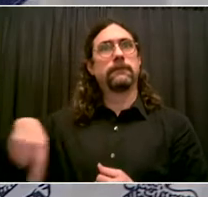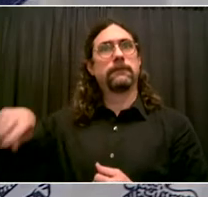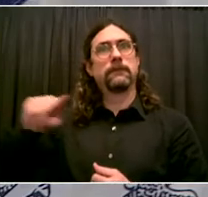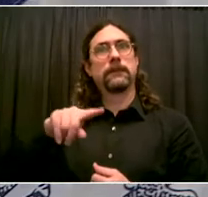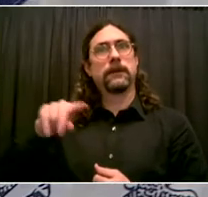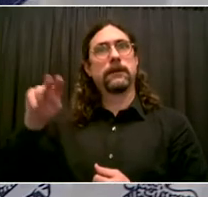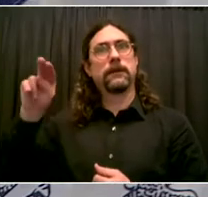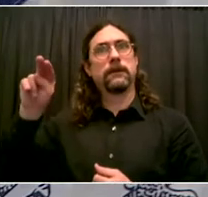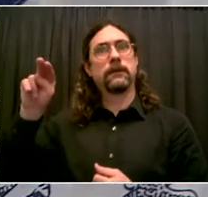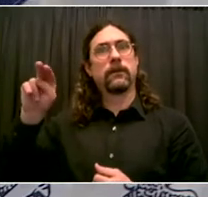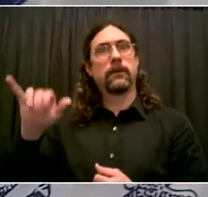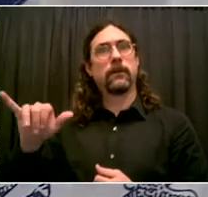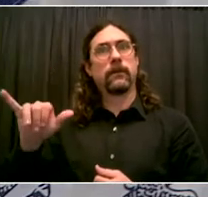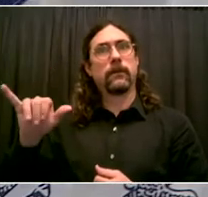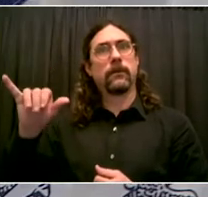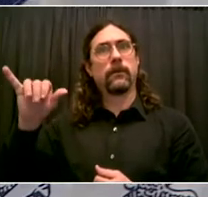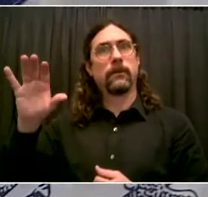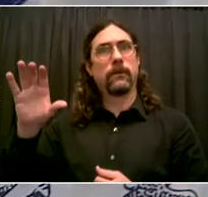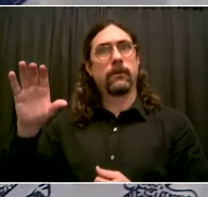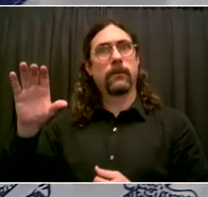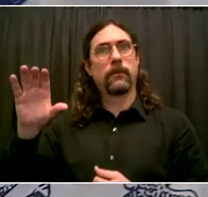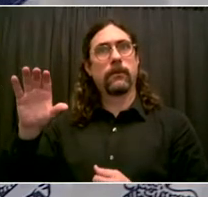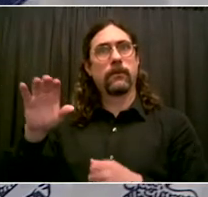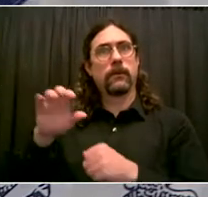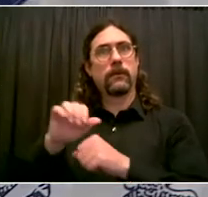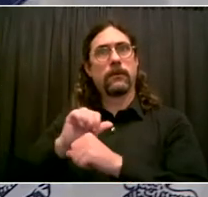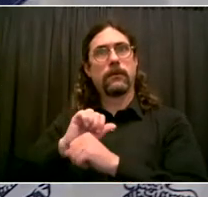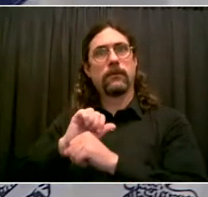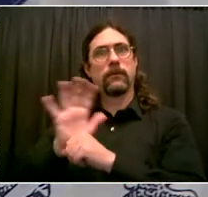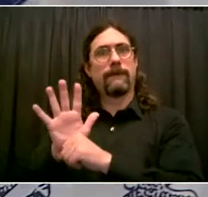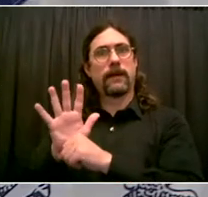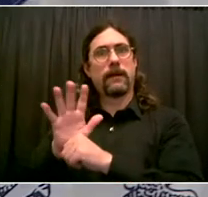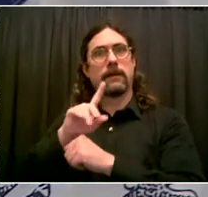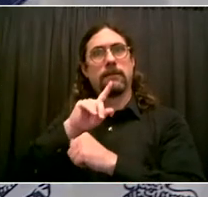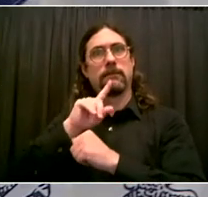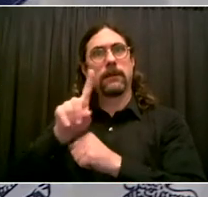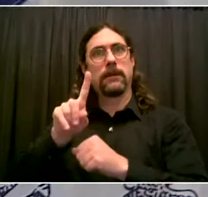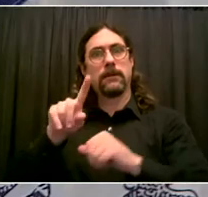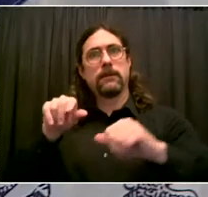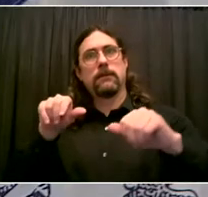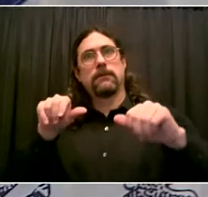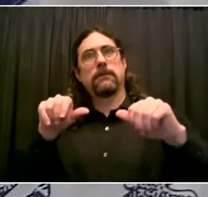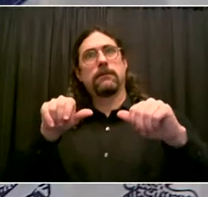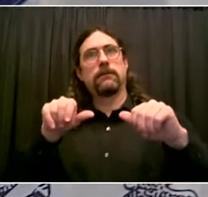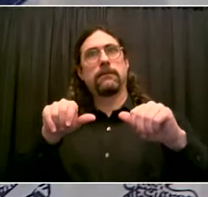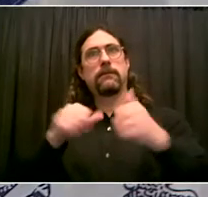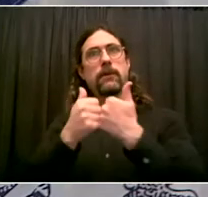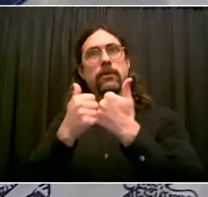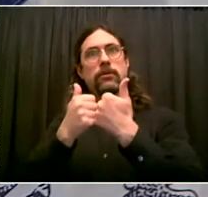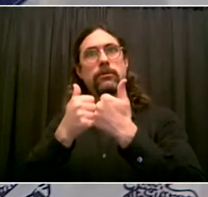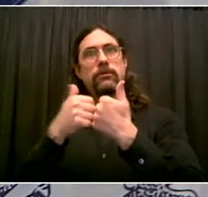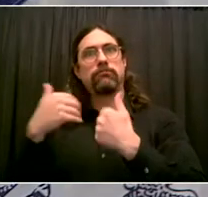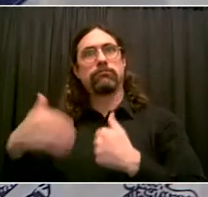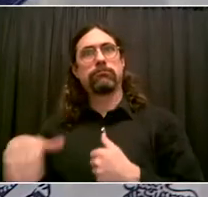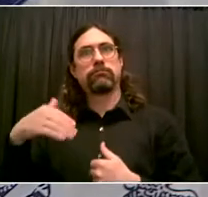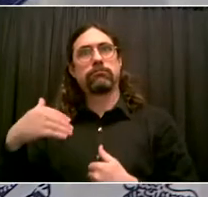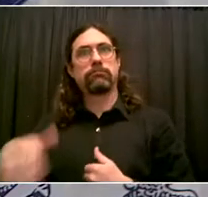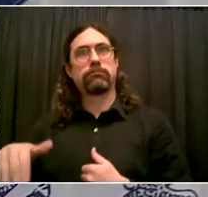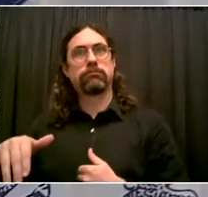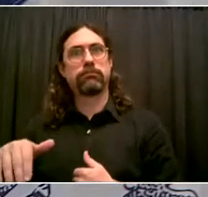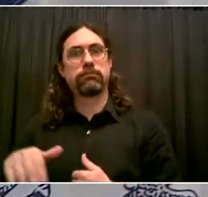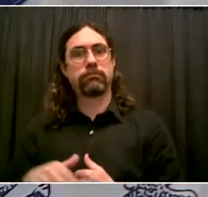pandemic has only made those problems worse. We are seeing record numbers of homelessness.